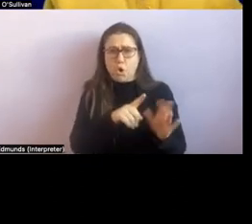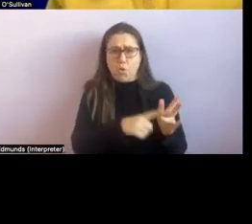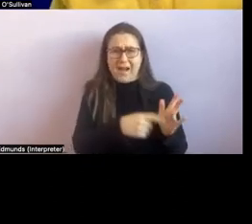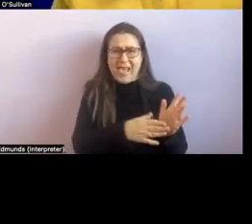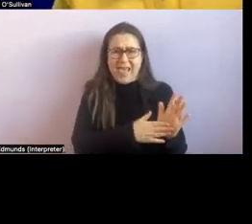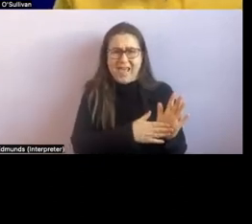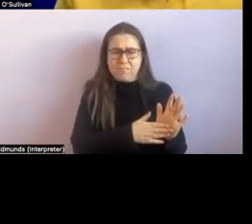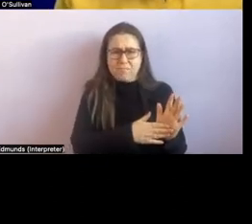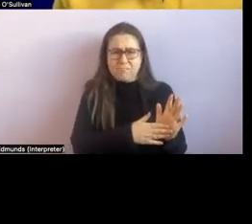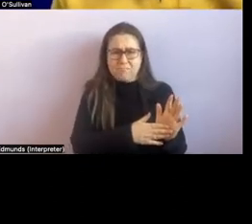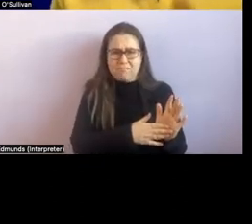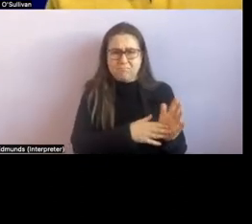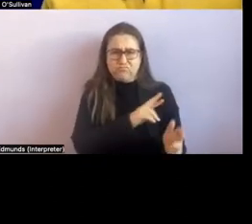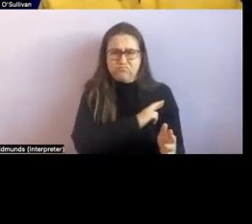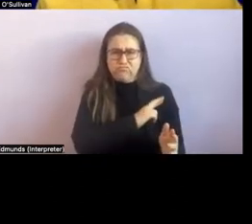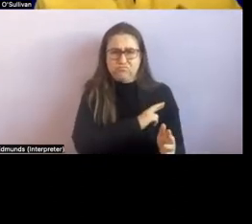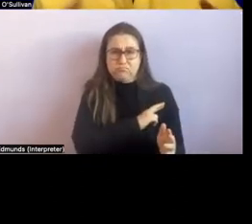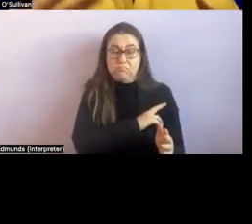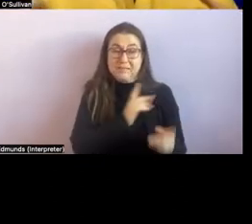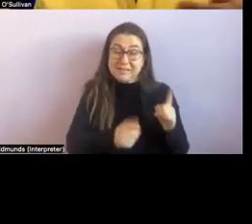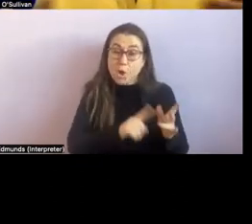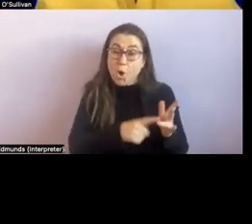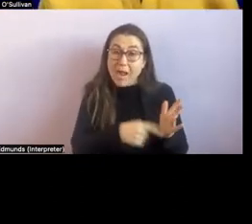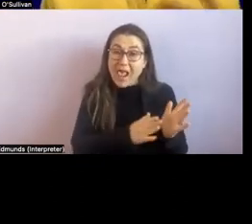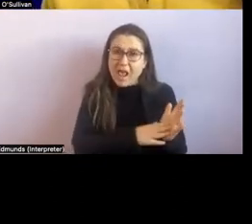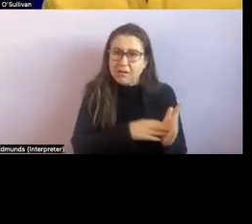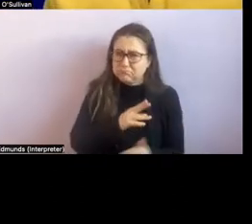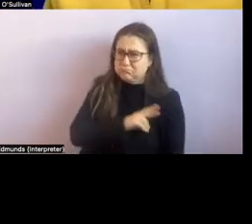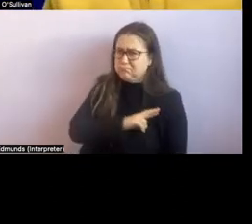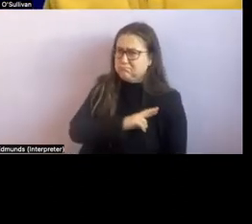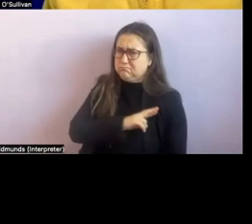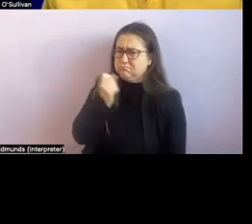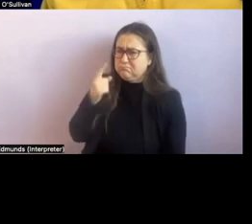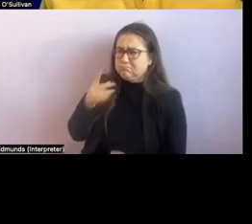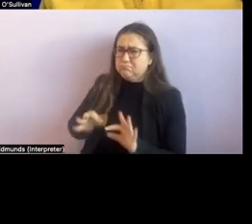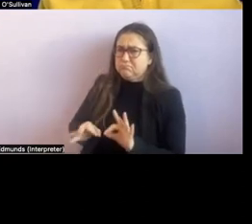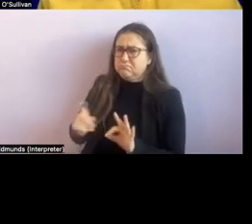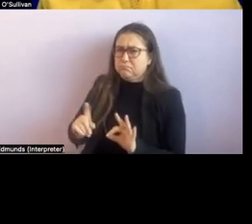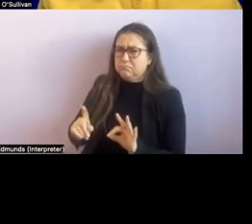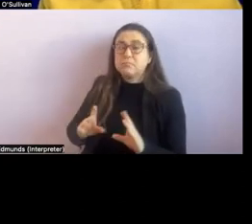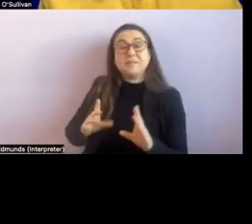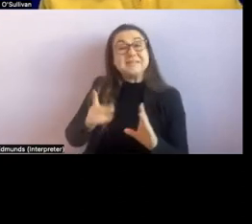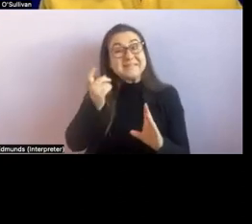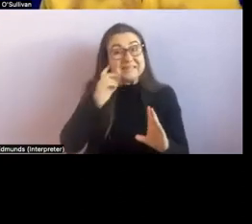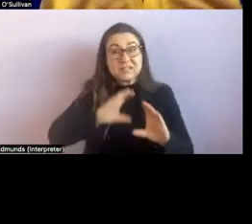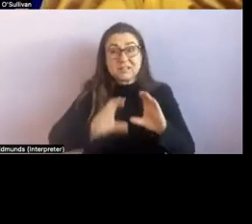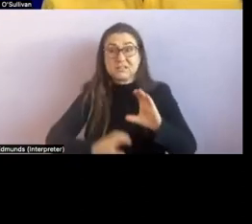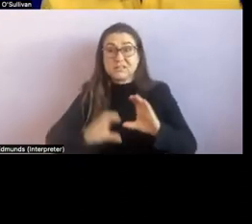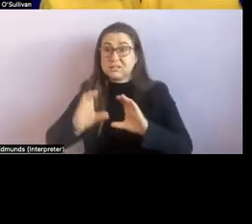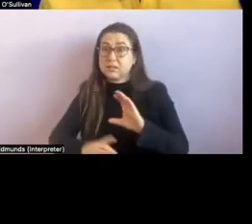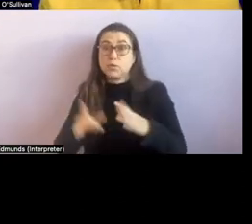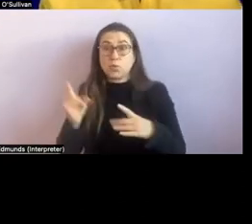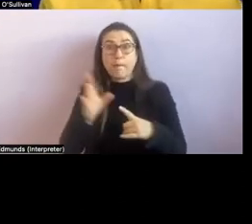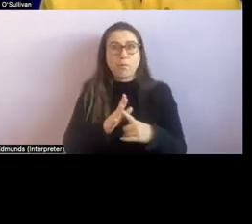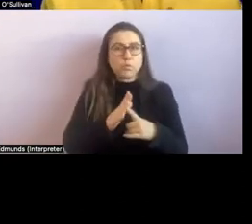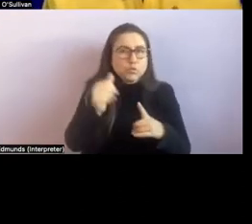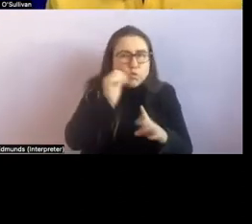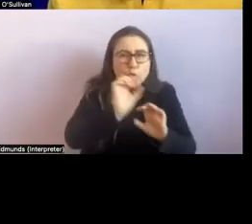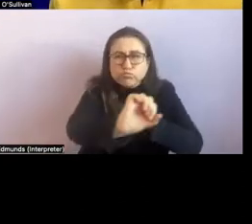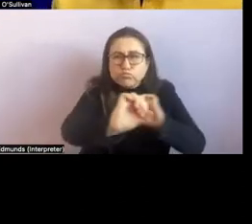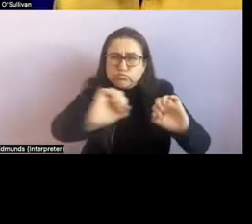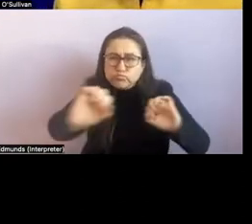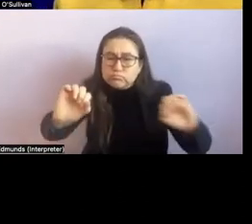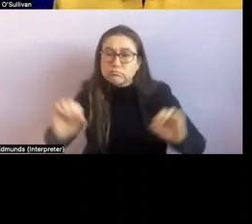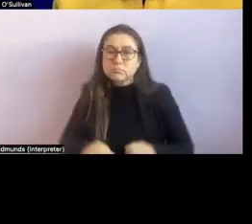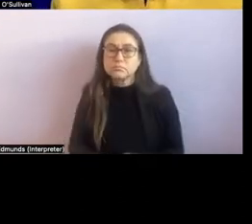understand what an interpreter does for example um and then that can lead to communication breakdown um workers um particularly